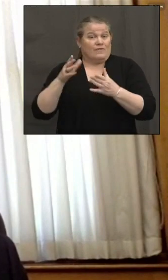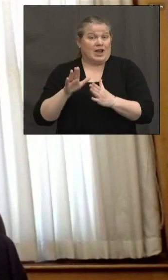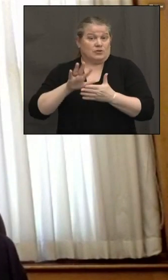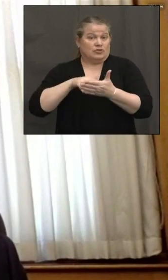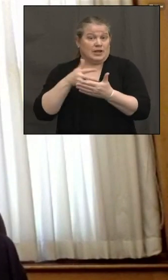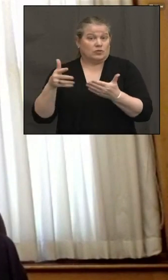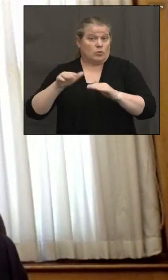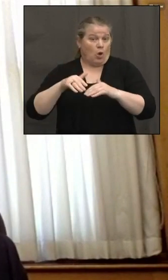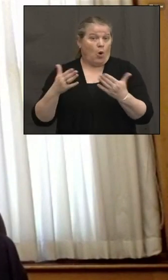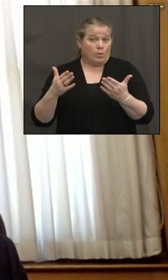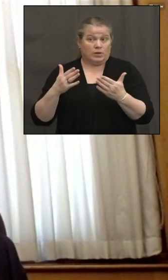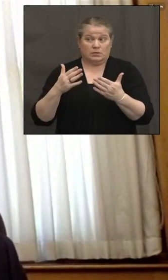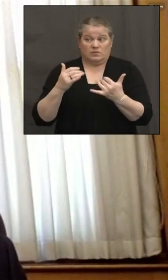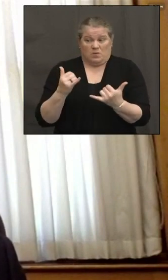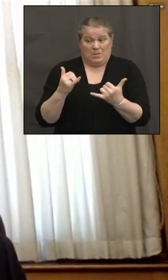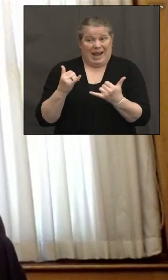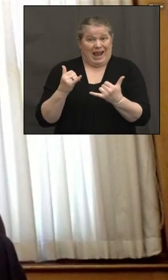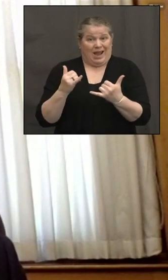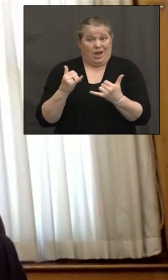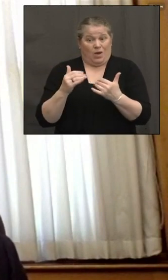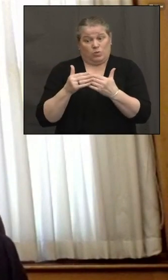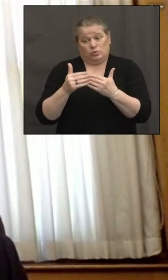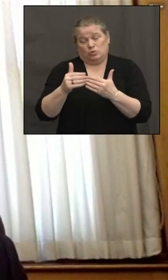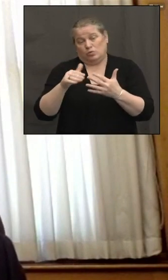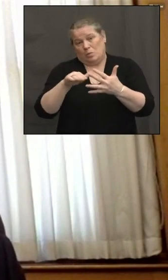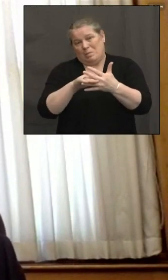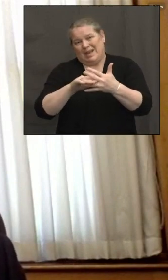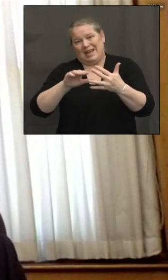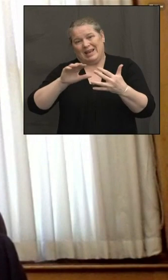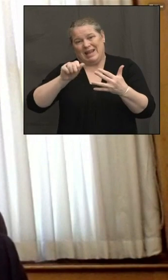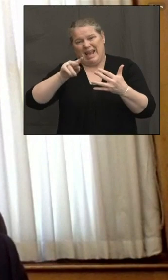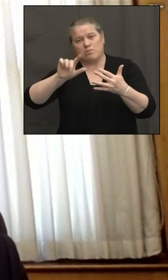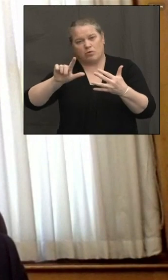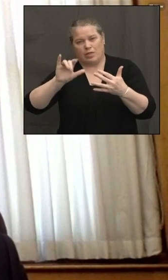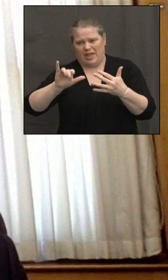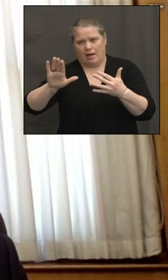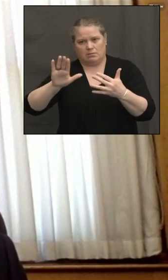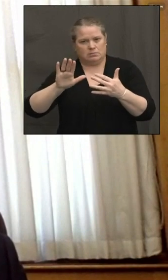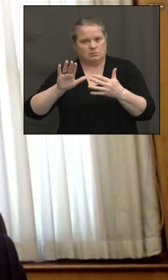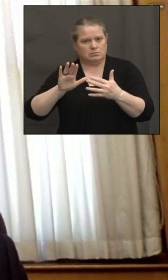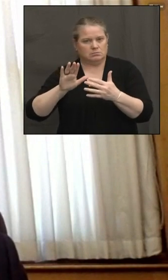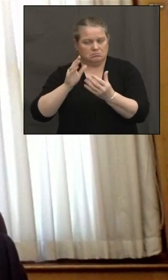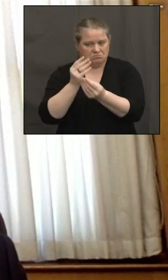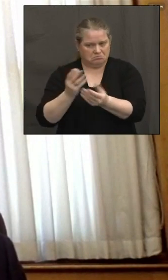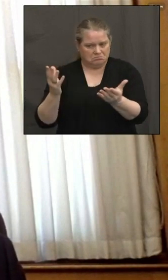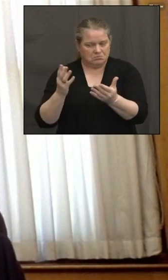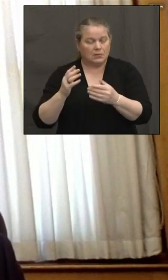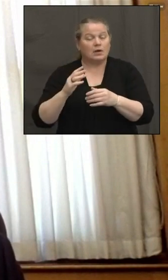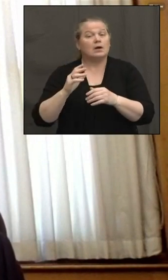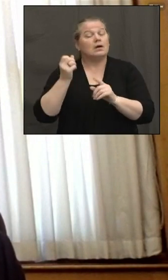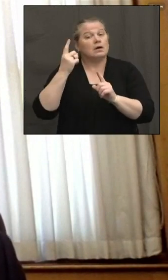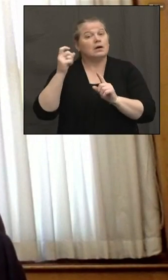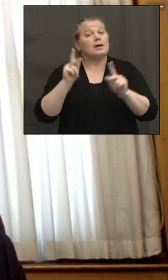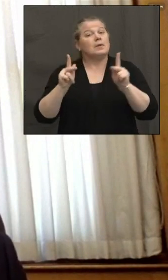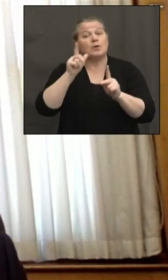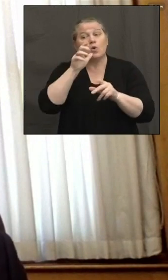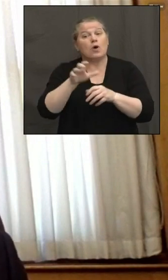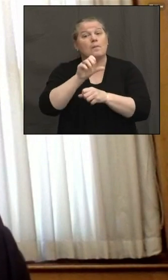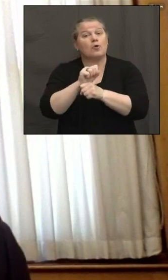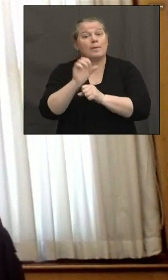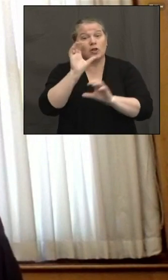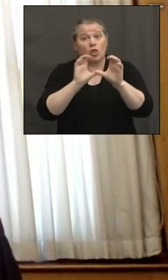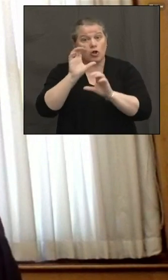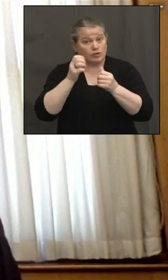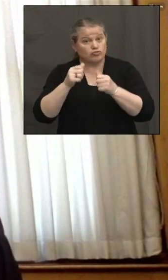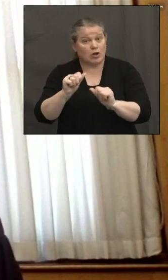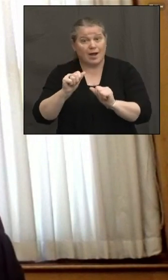April. But the thing for people to keep in mind, particularly of people who are still looking for appointments, our providers are